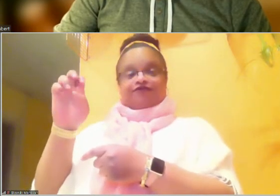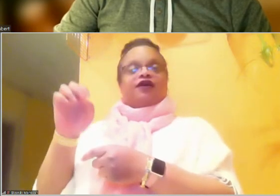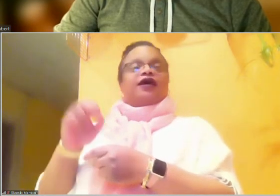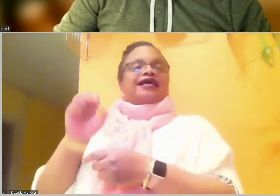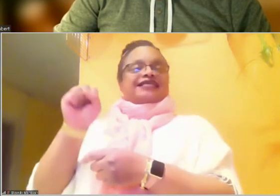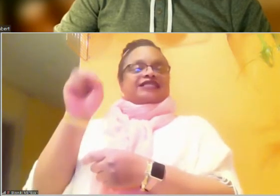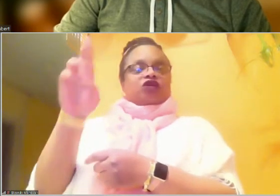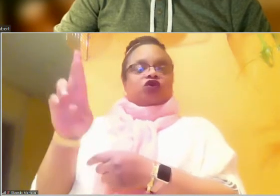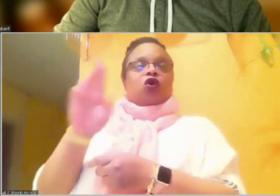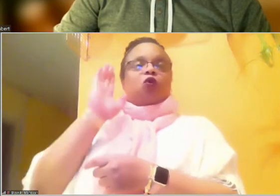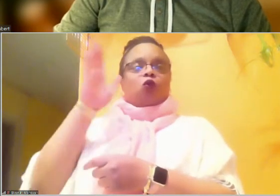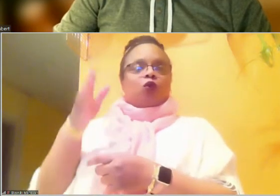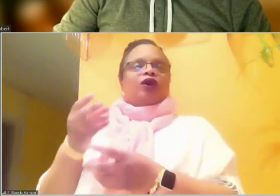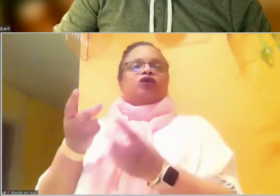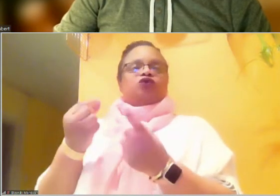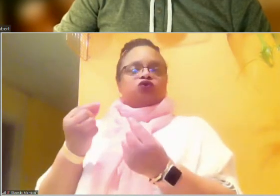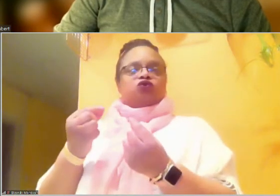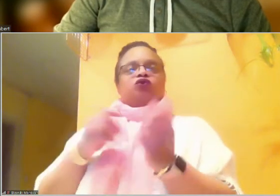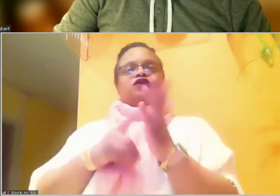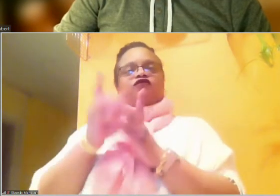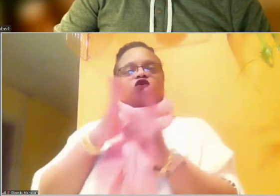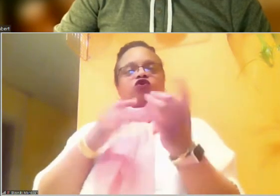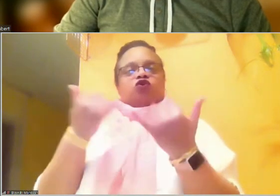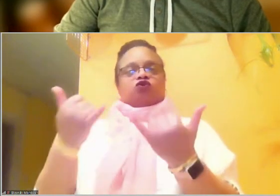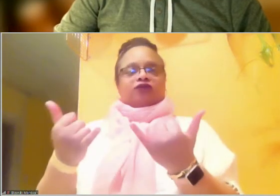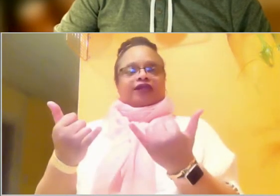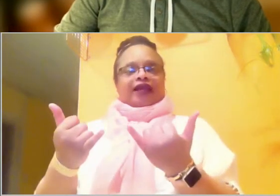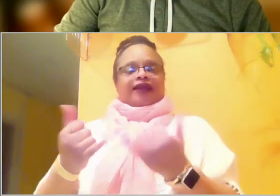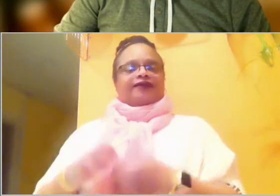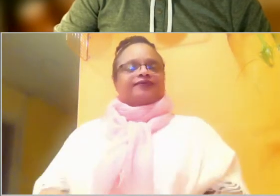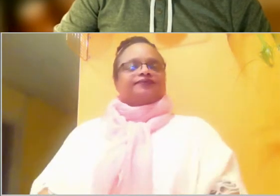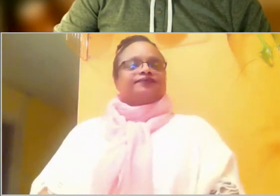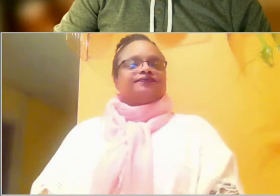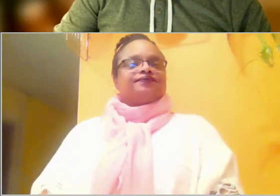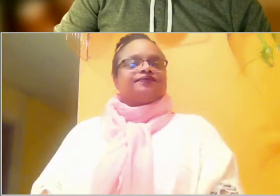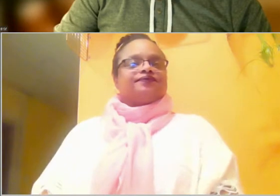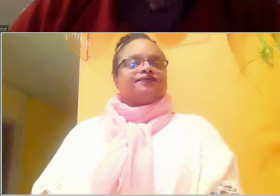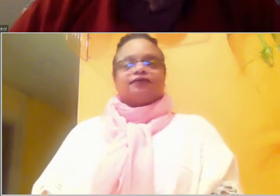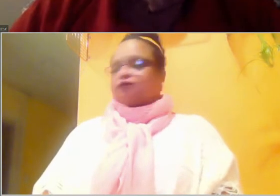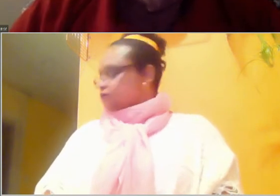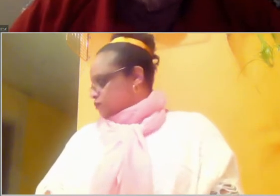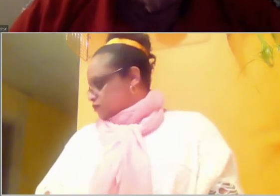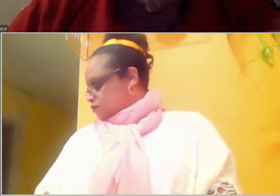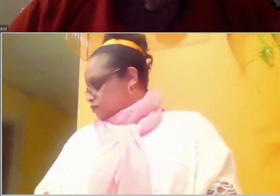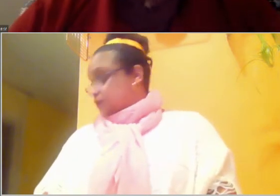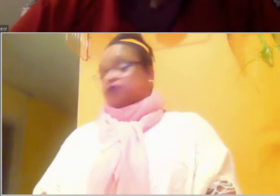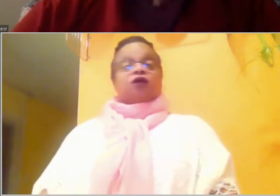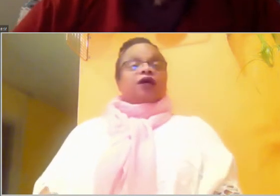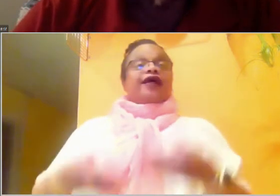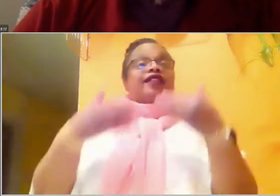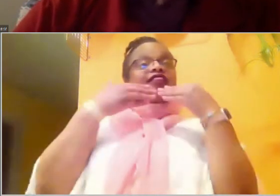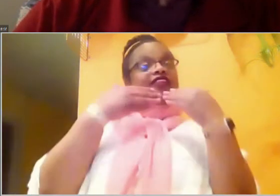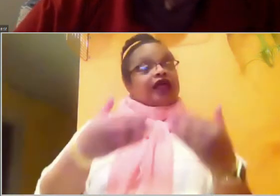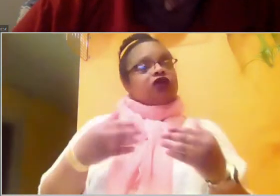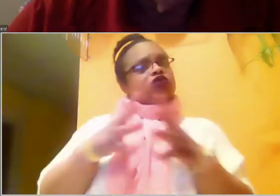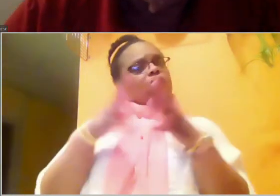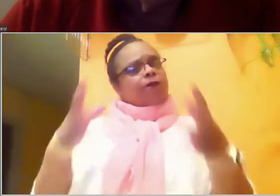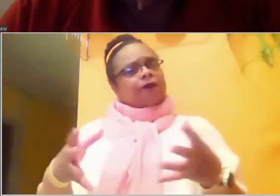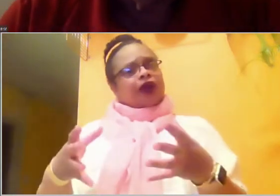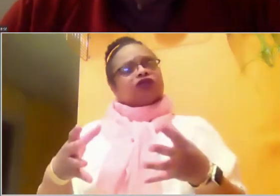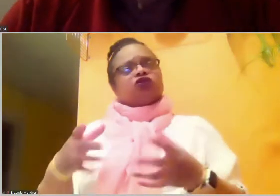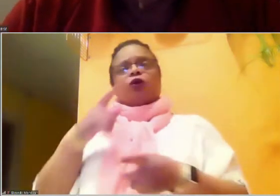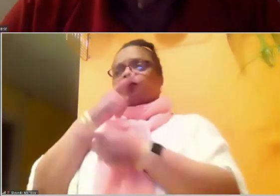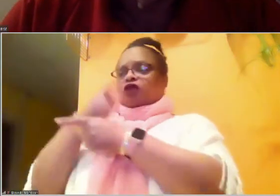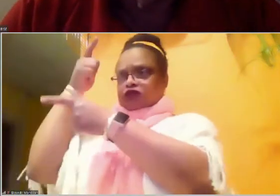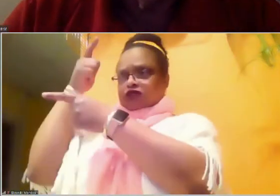to do the devotional tonight on the book of Joshua. Thank you, brother Pedro. Thank you so much, brothers and